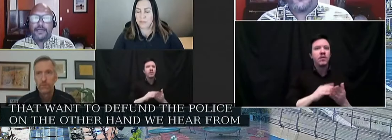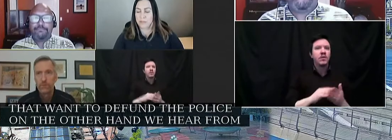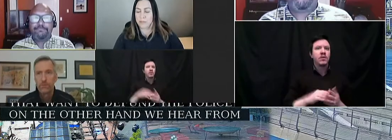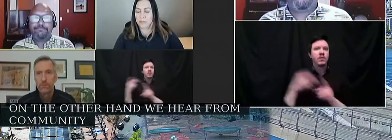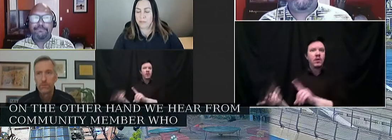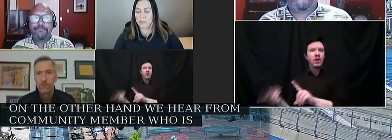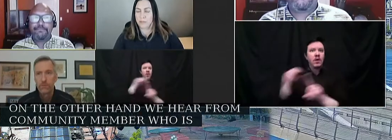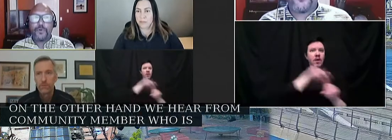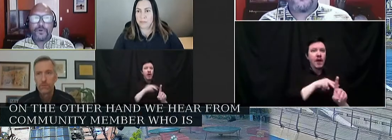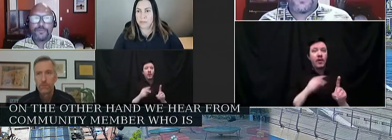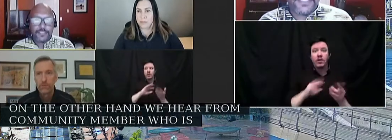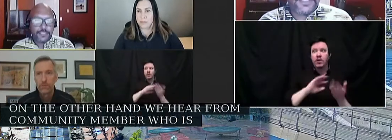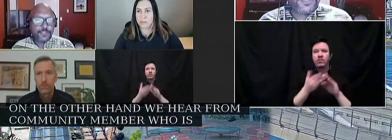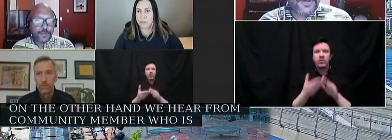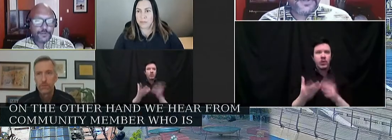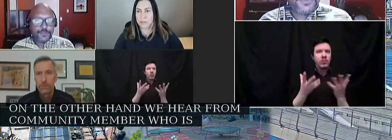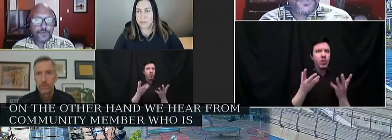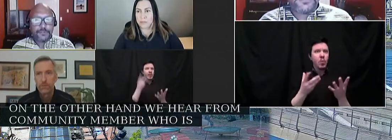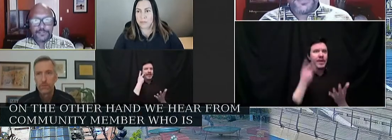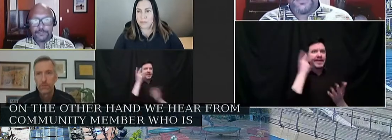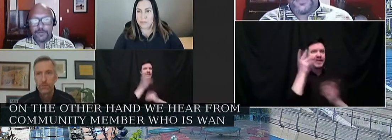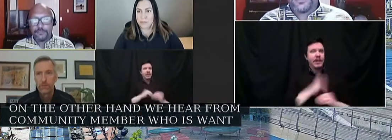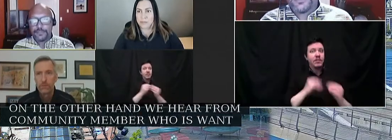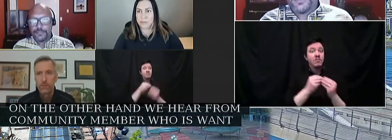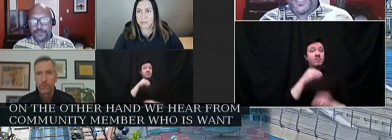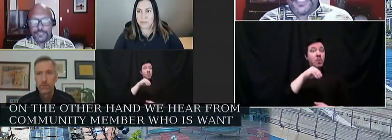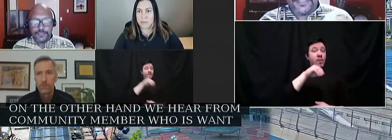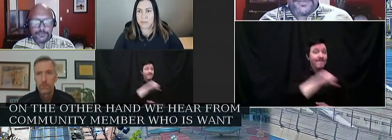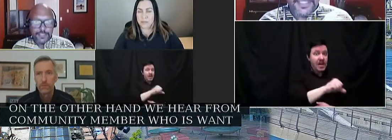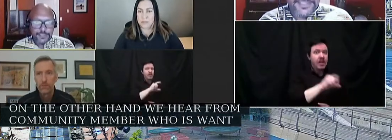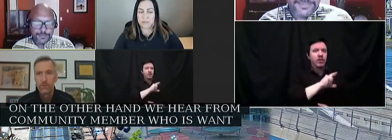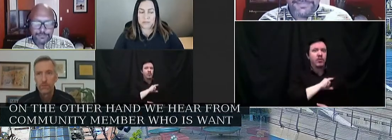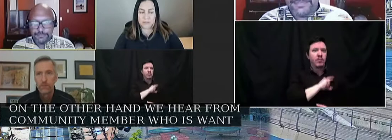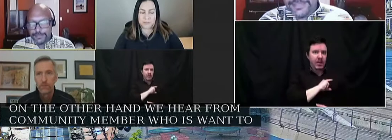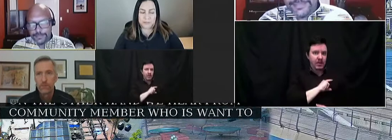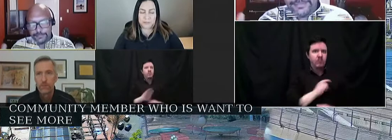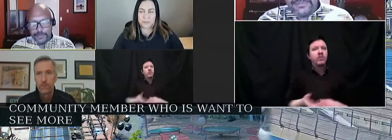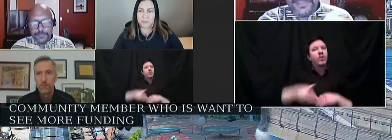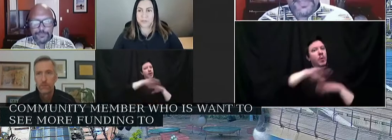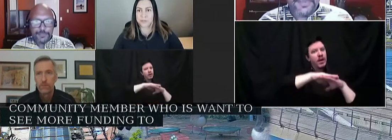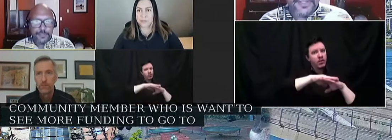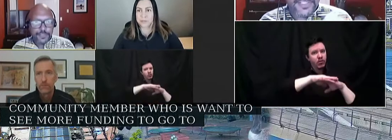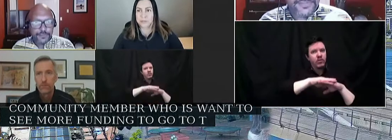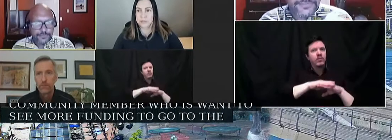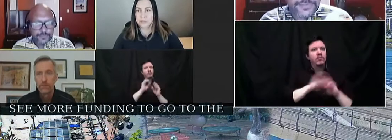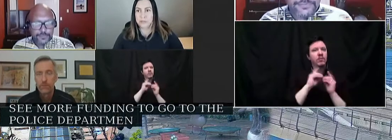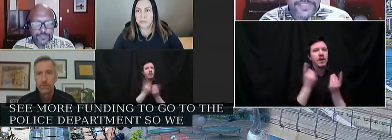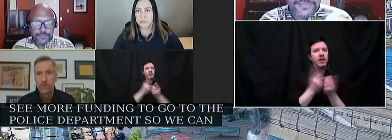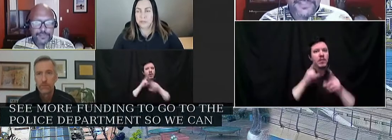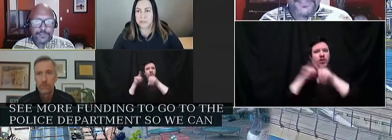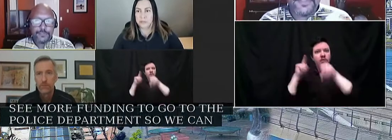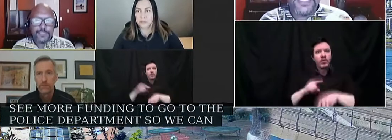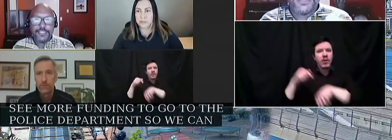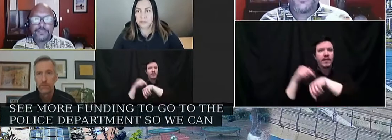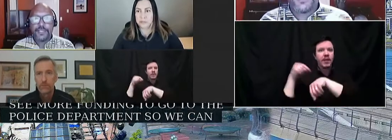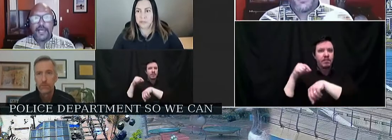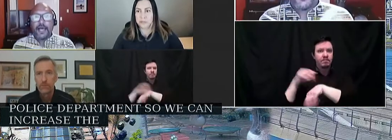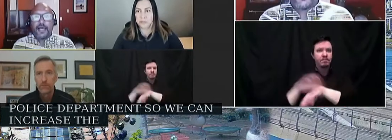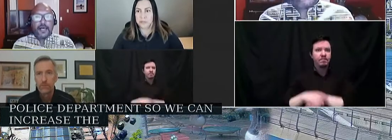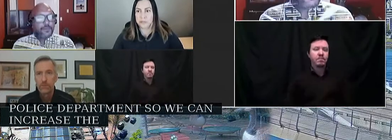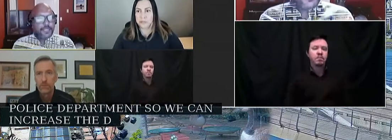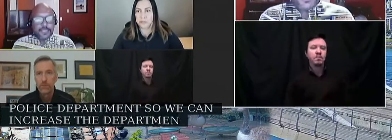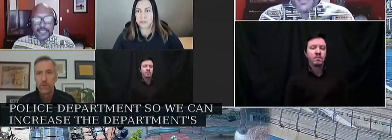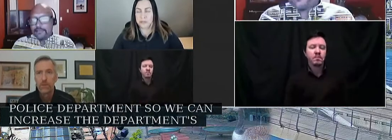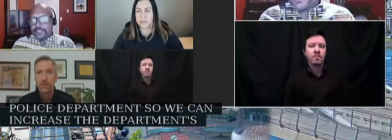more funding to go to our police department so we can increase the department's responsibilities to communities.